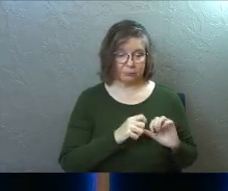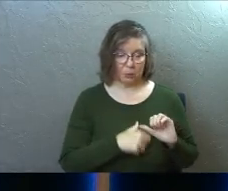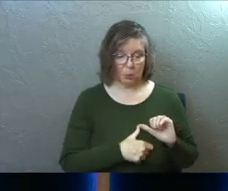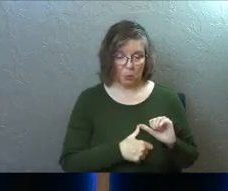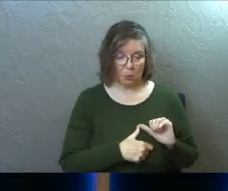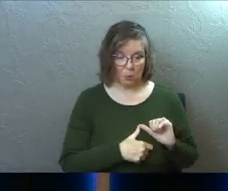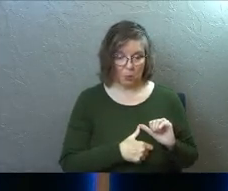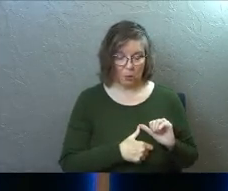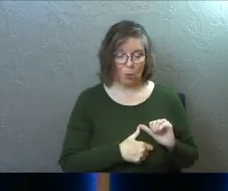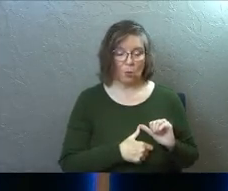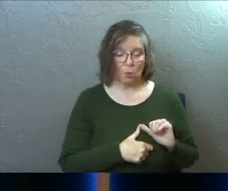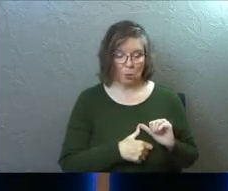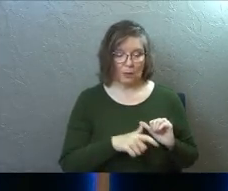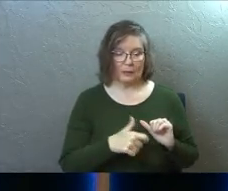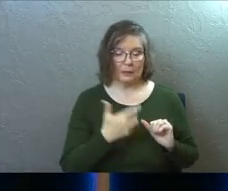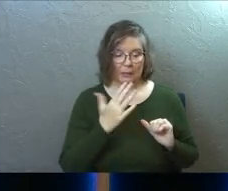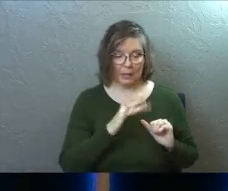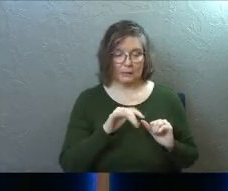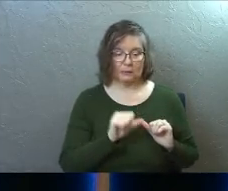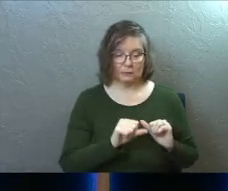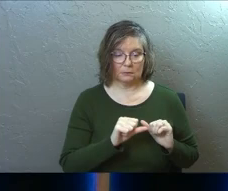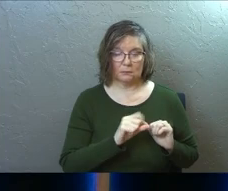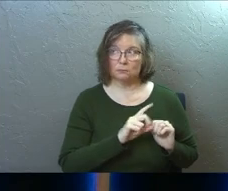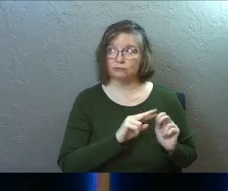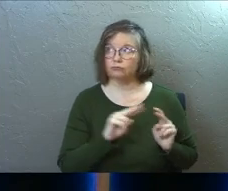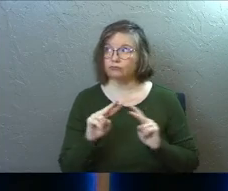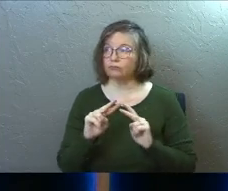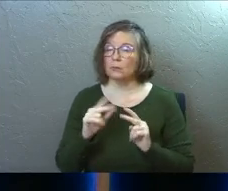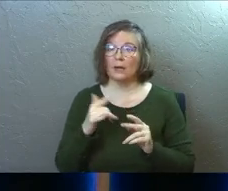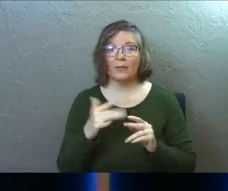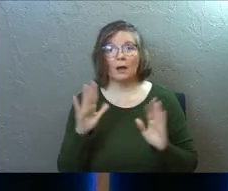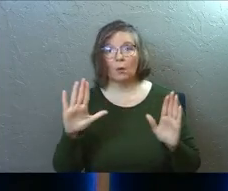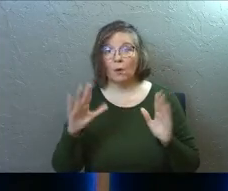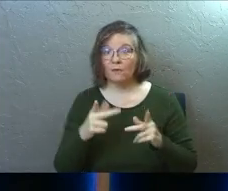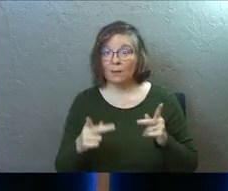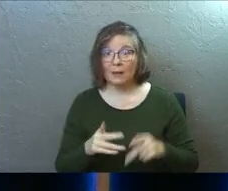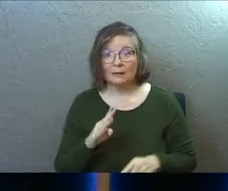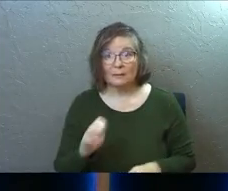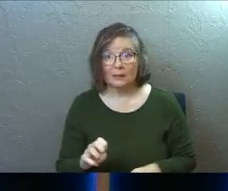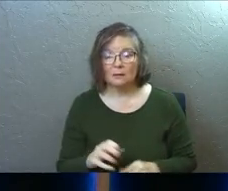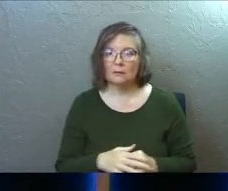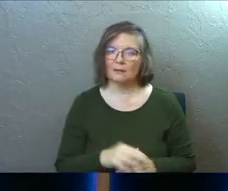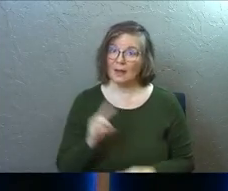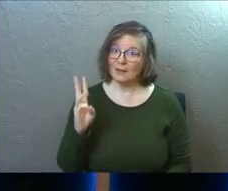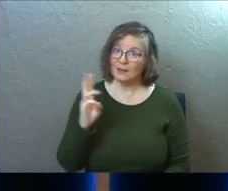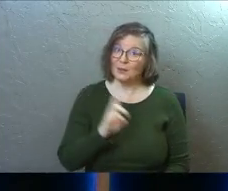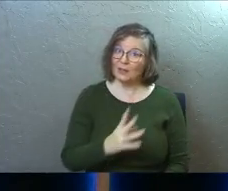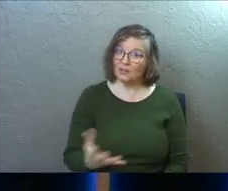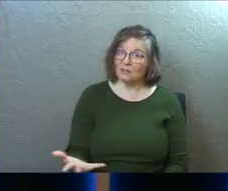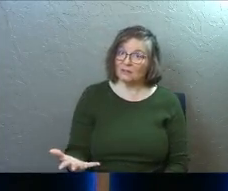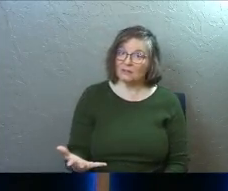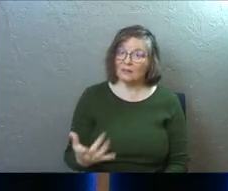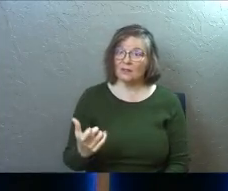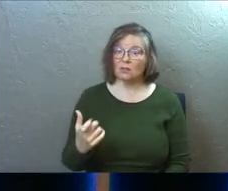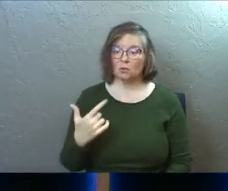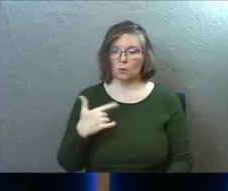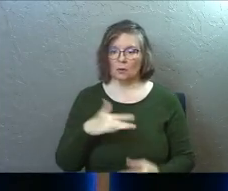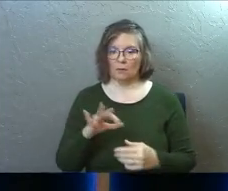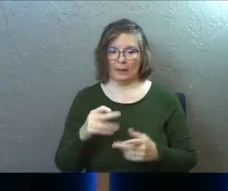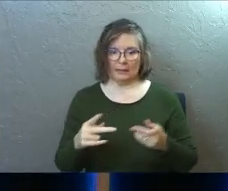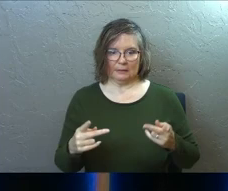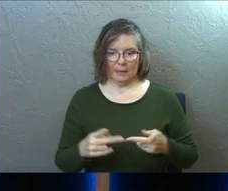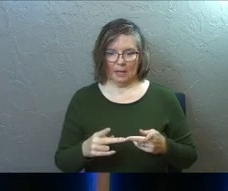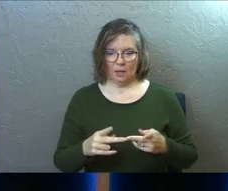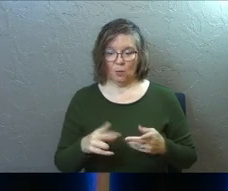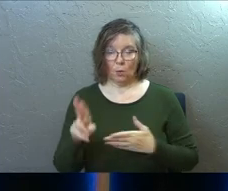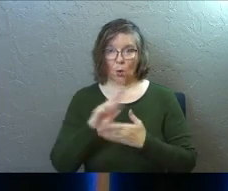all over again. And isn't that a miraculous place to be? It's weird. You can come to this space